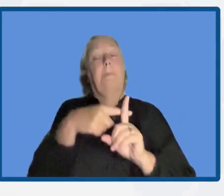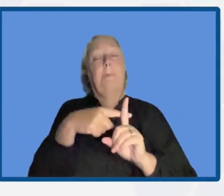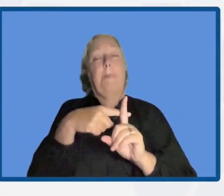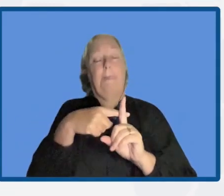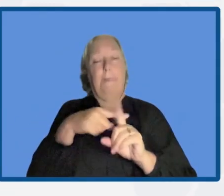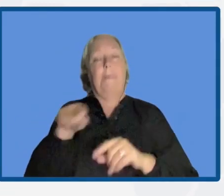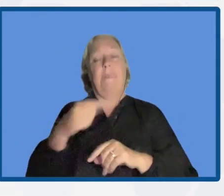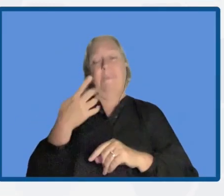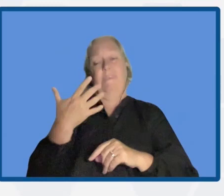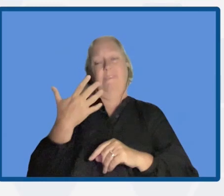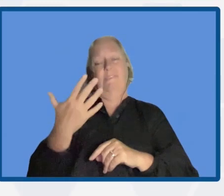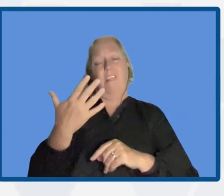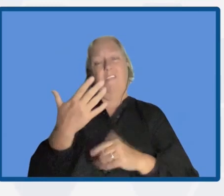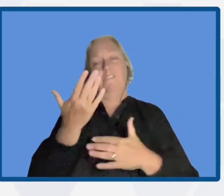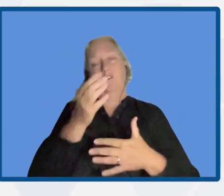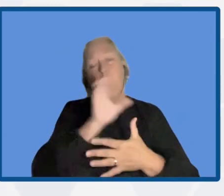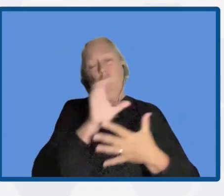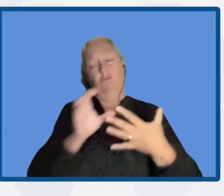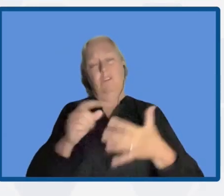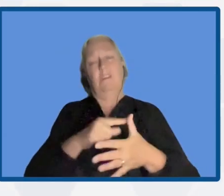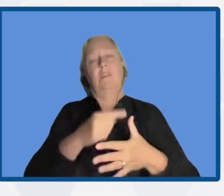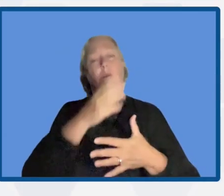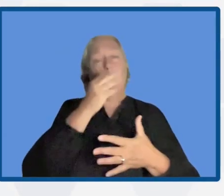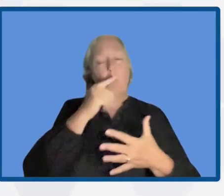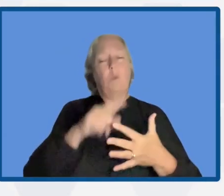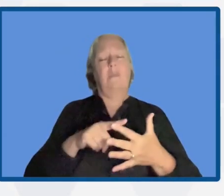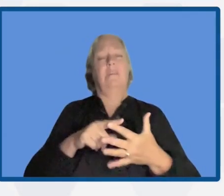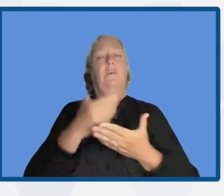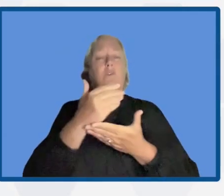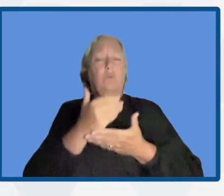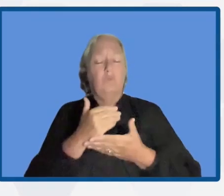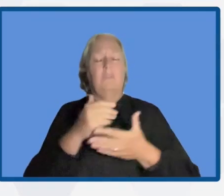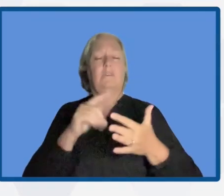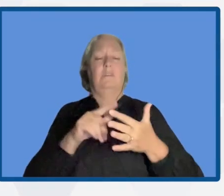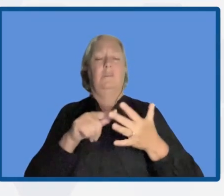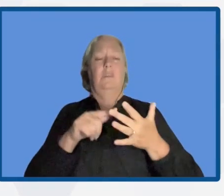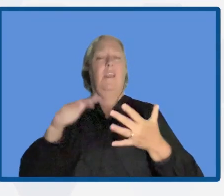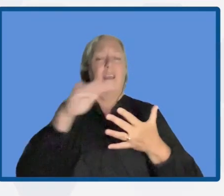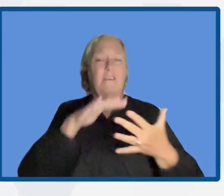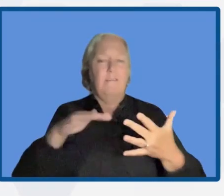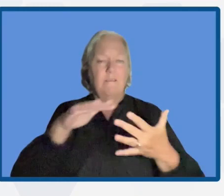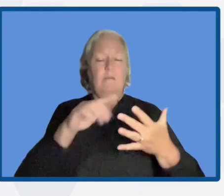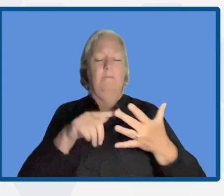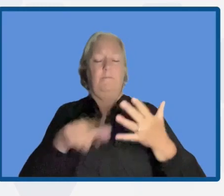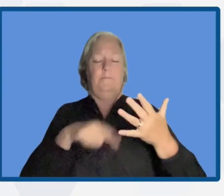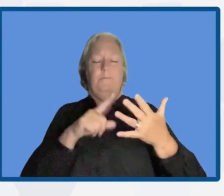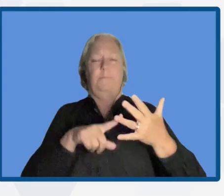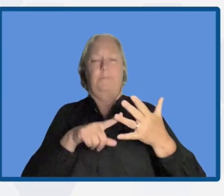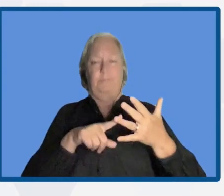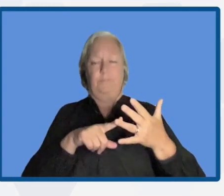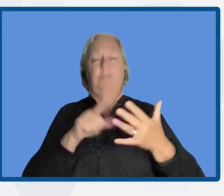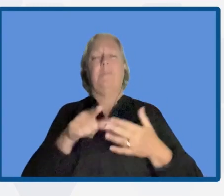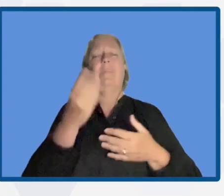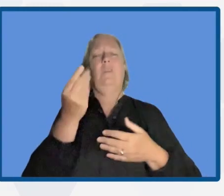divisions of water security, environmental, economic aspects,